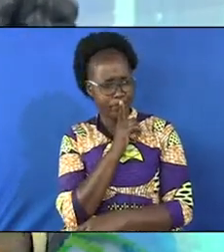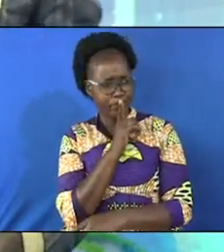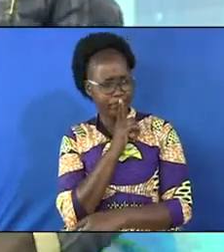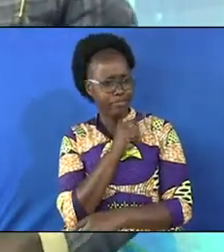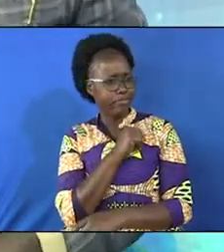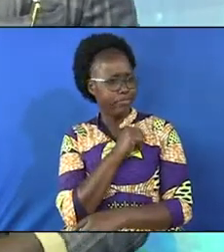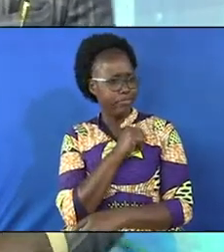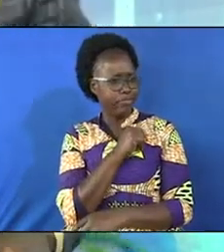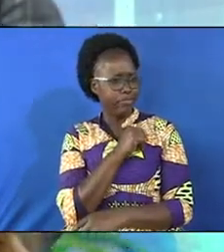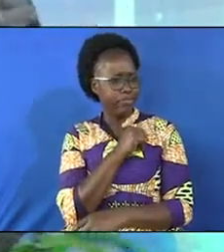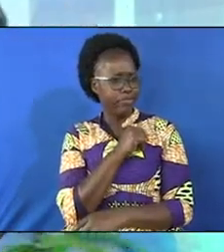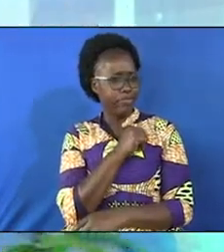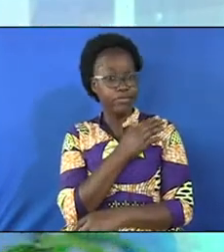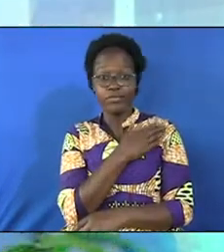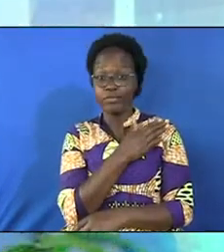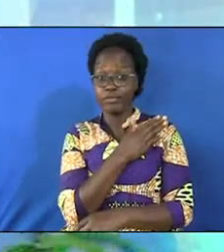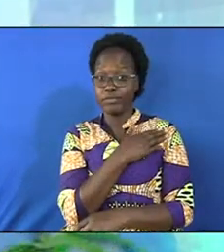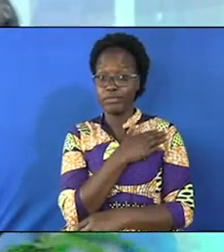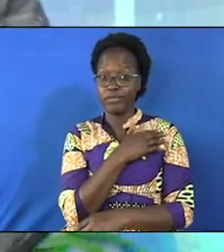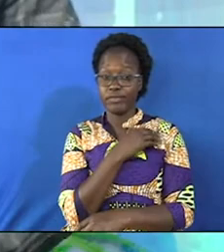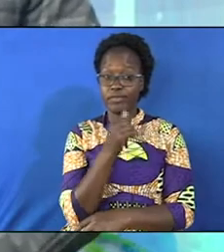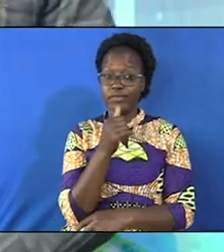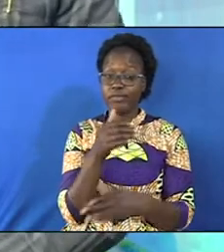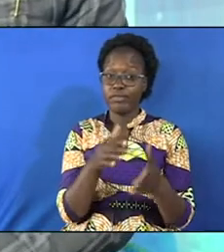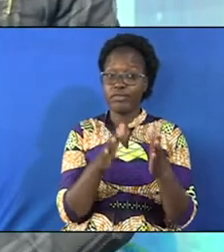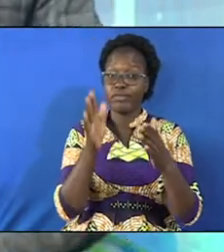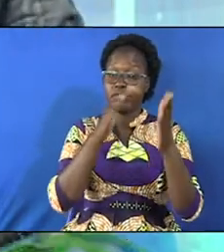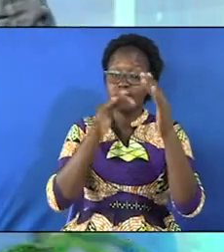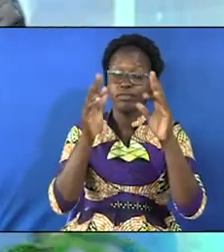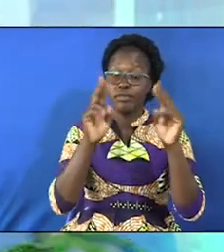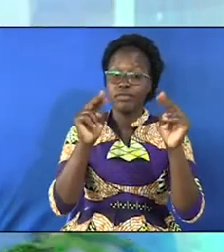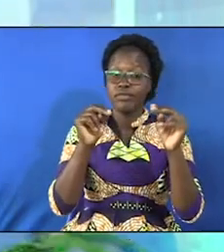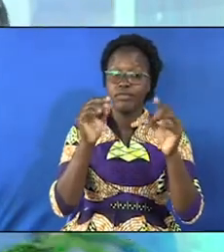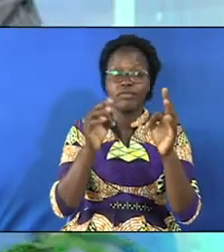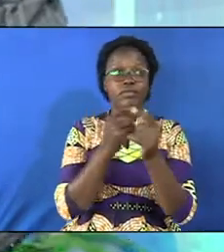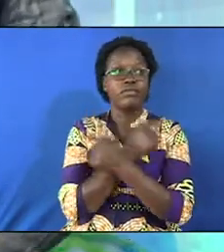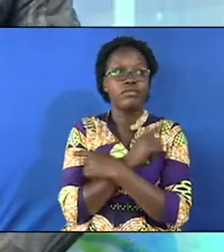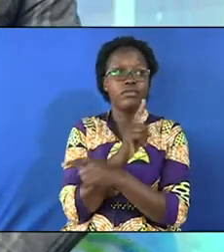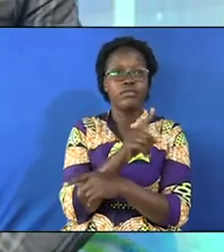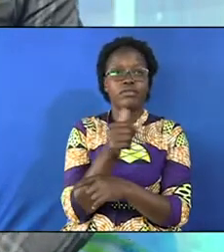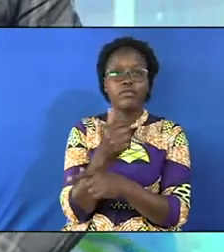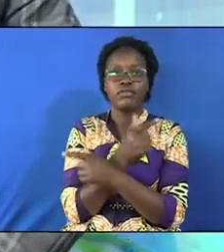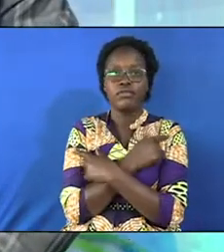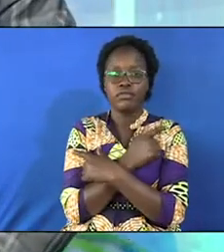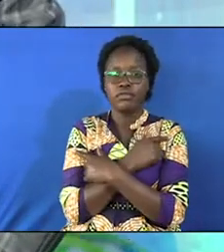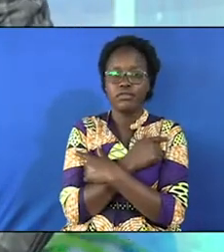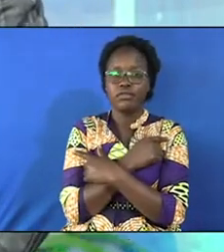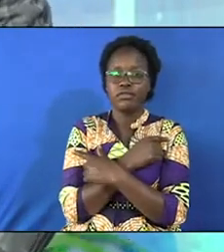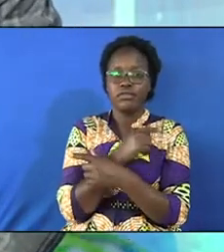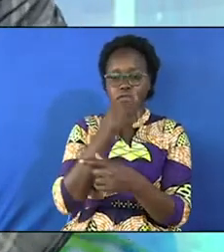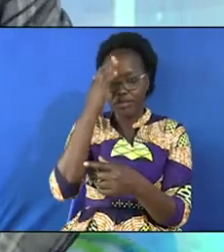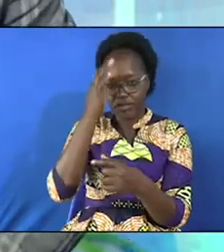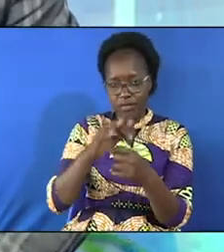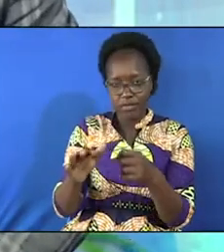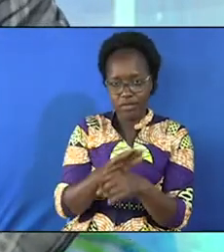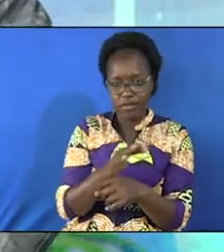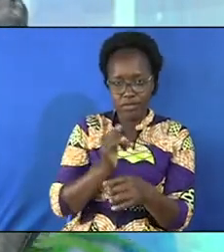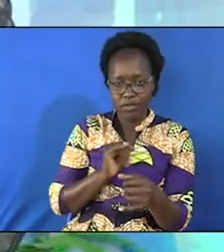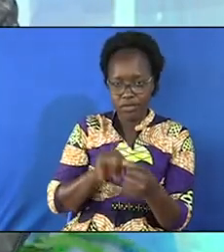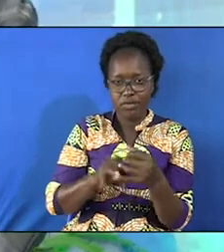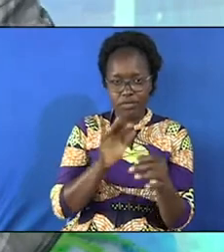my friend that is not how we are making it to heaven if you love one another love and be faithful to your wife